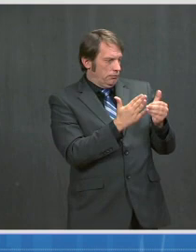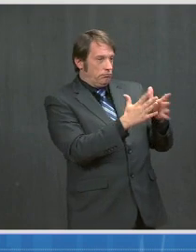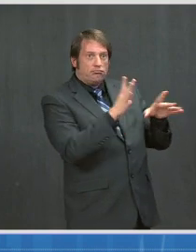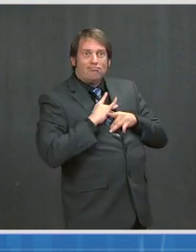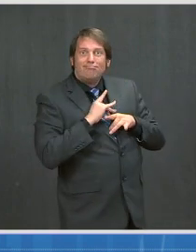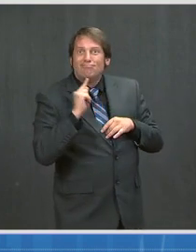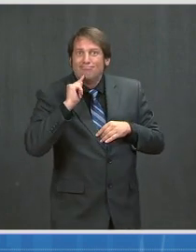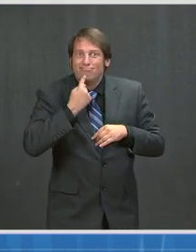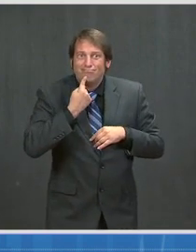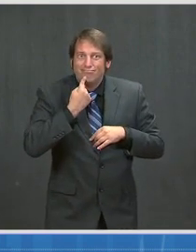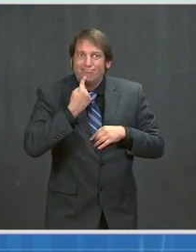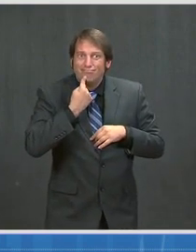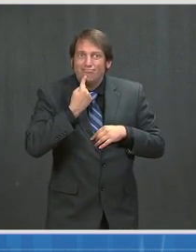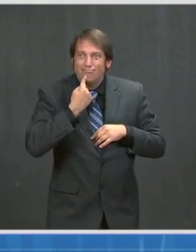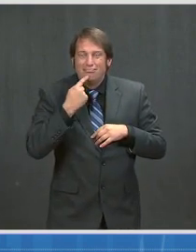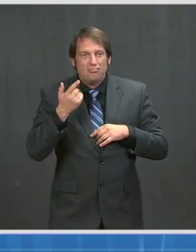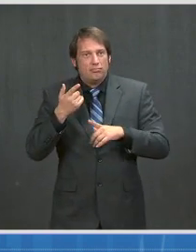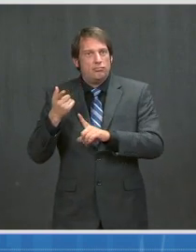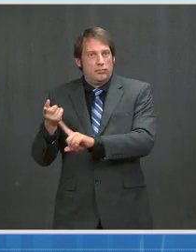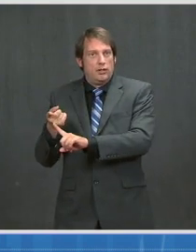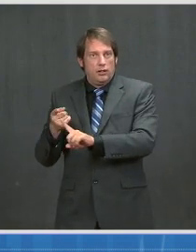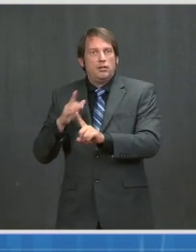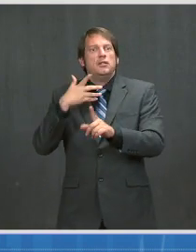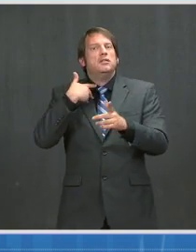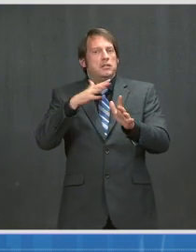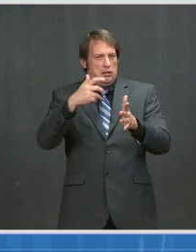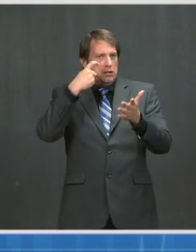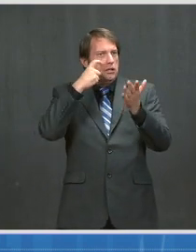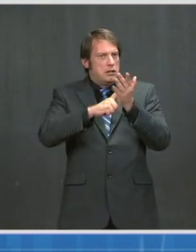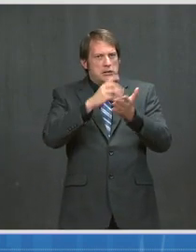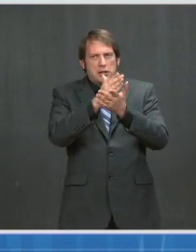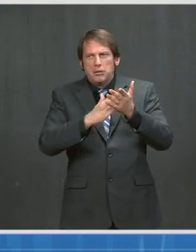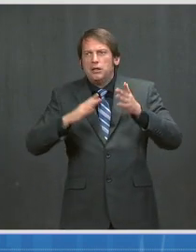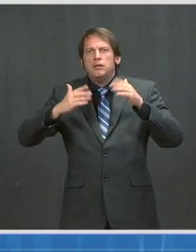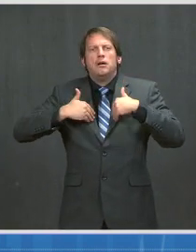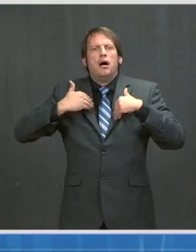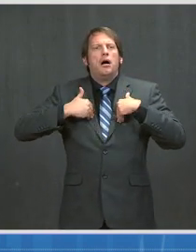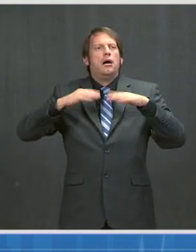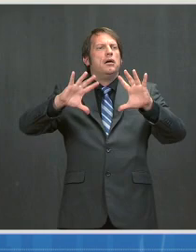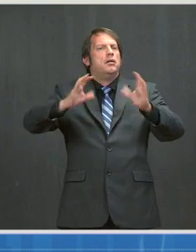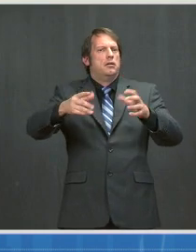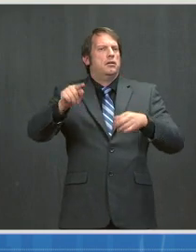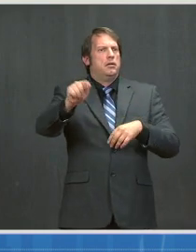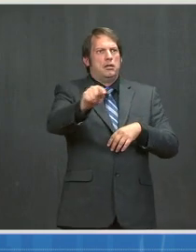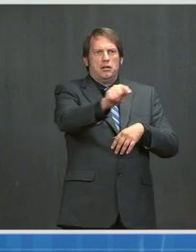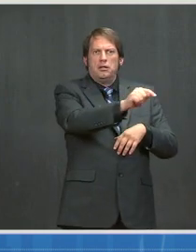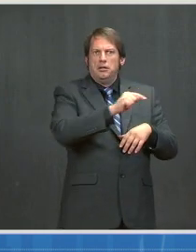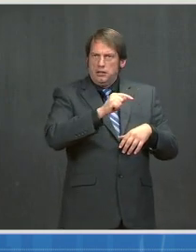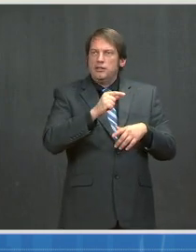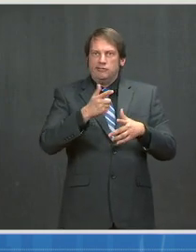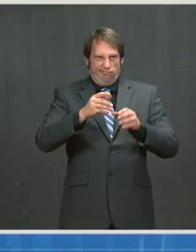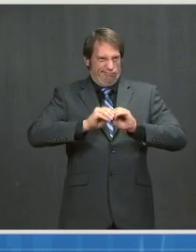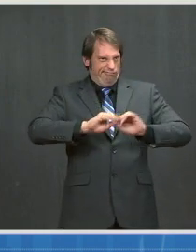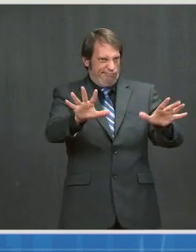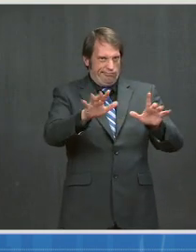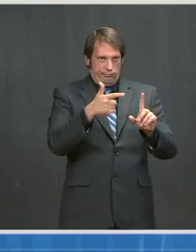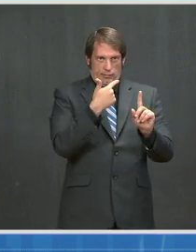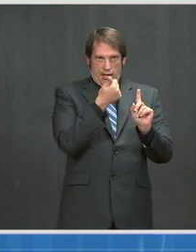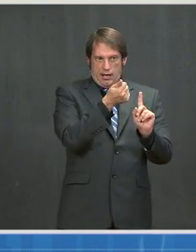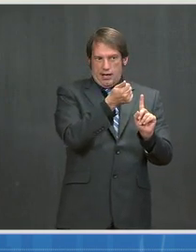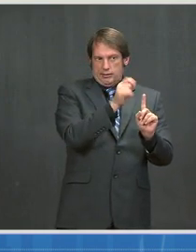individual outbreaks among younger people, I want to sort of underscore that this is among 18 to 24-year-olds, where we're seeing actually